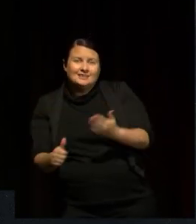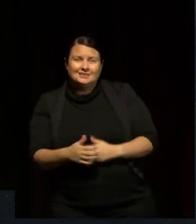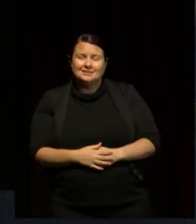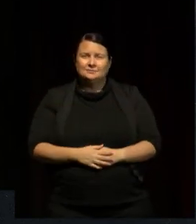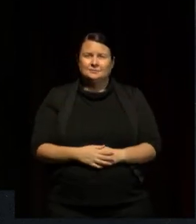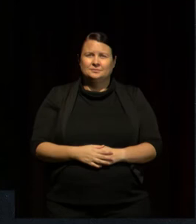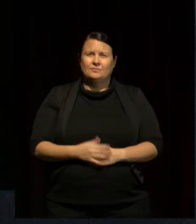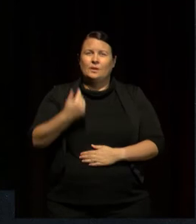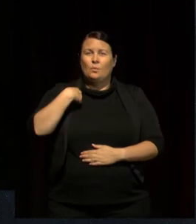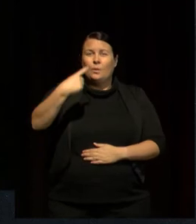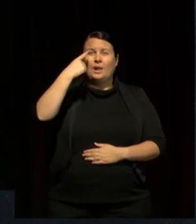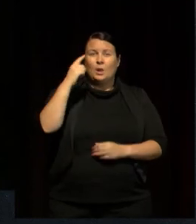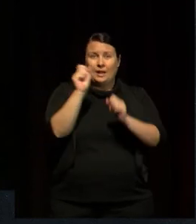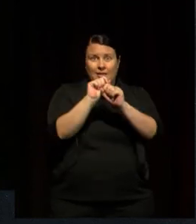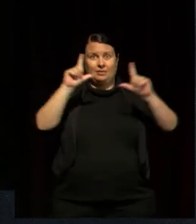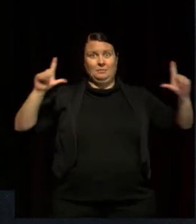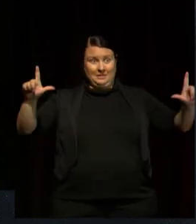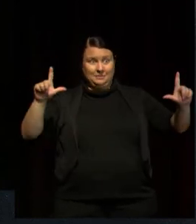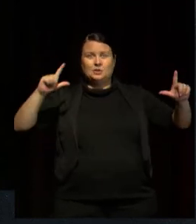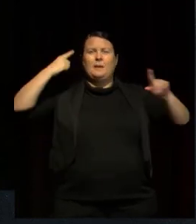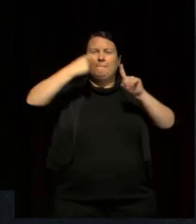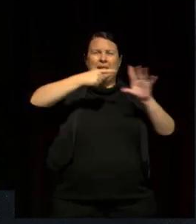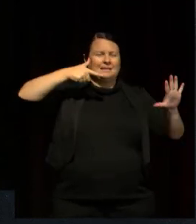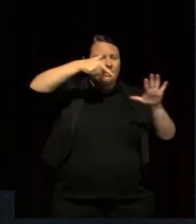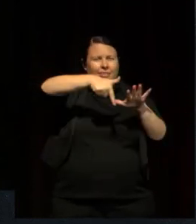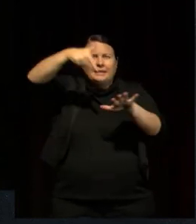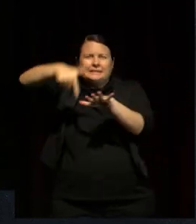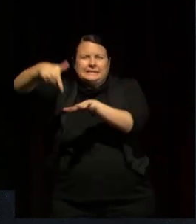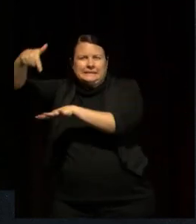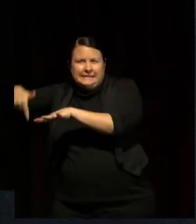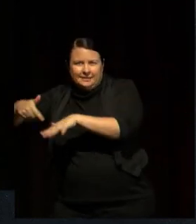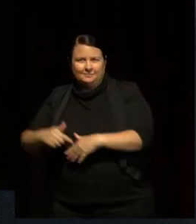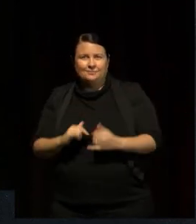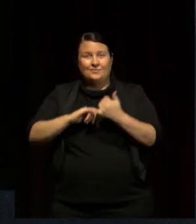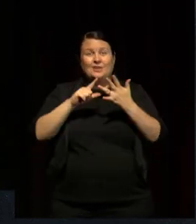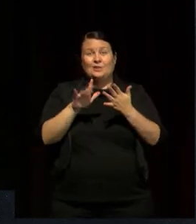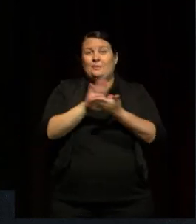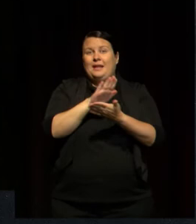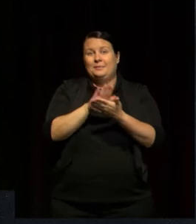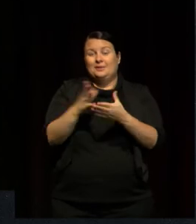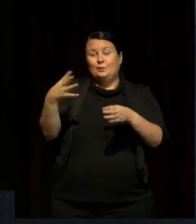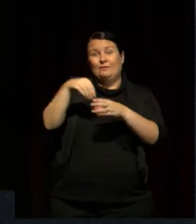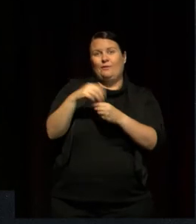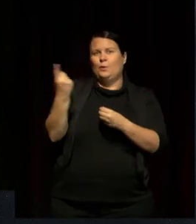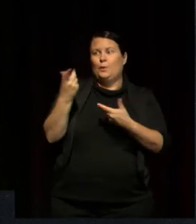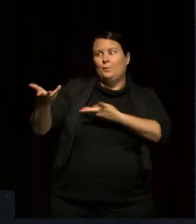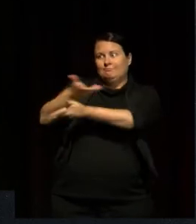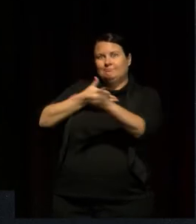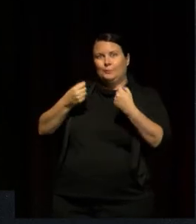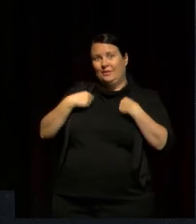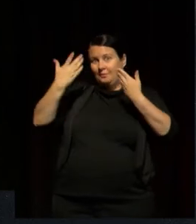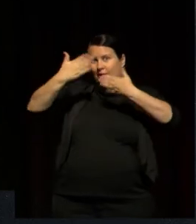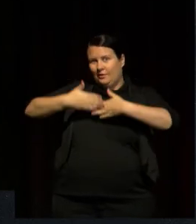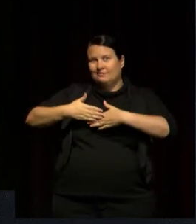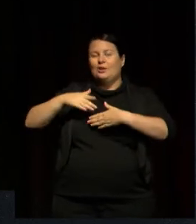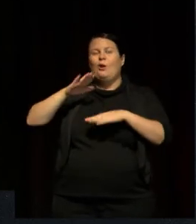big picture and the small details of the lives of children, and I'm delighted to introduce our conversationalists to talk about how children